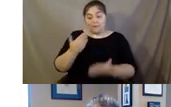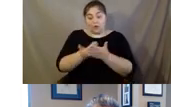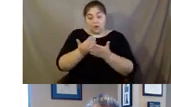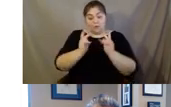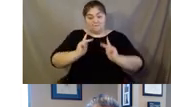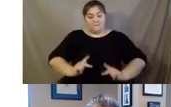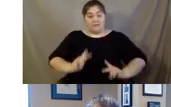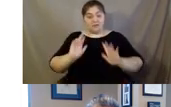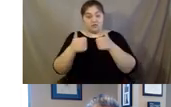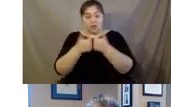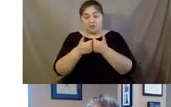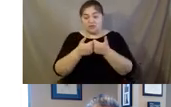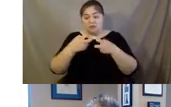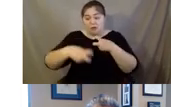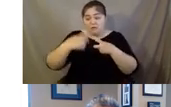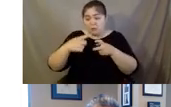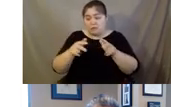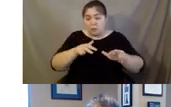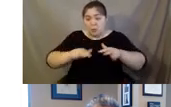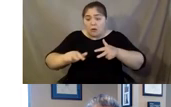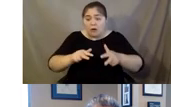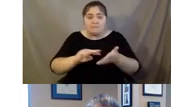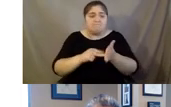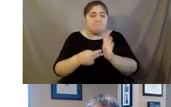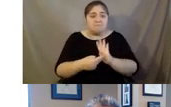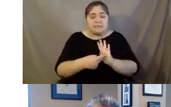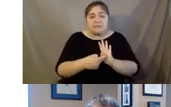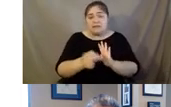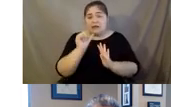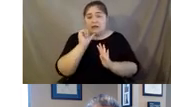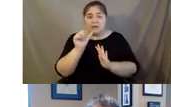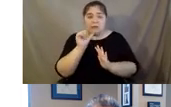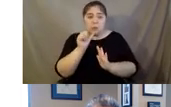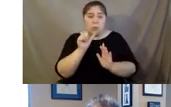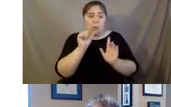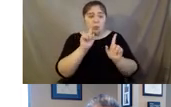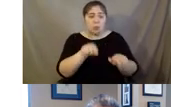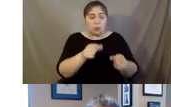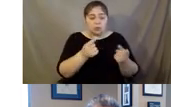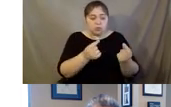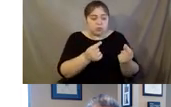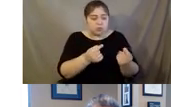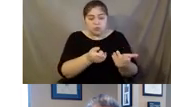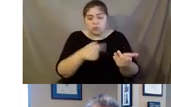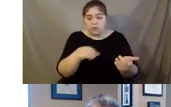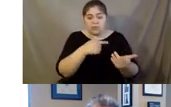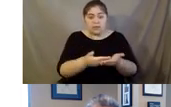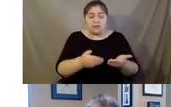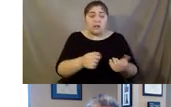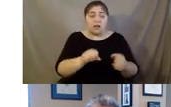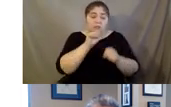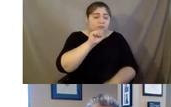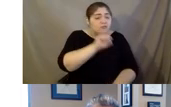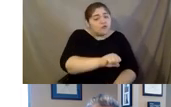difficult for me to walk. And so I don't spend as much time going out and doing the things that I love and meeting the people that I enjoy spending